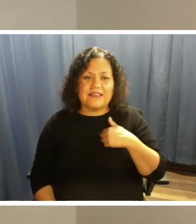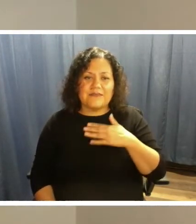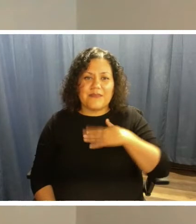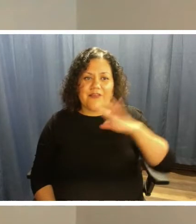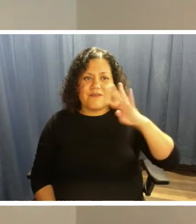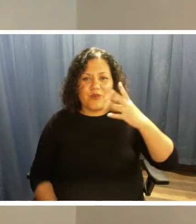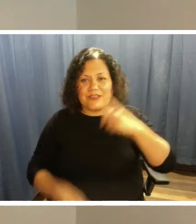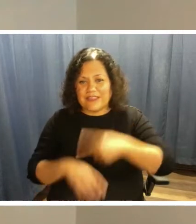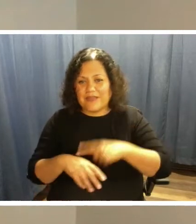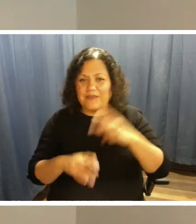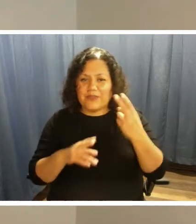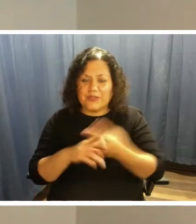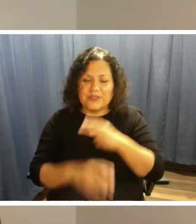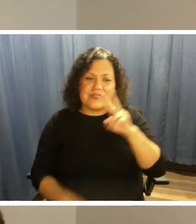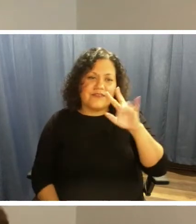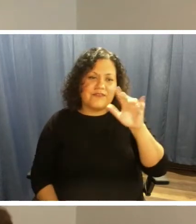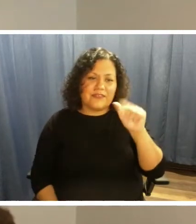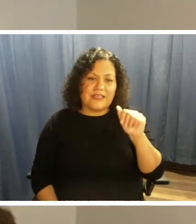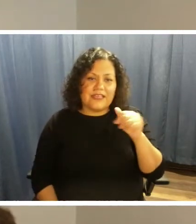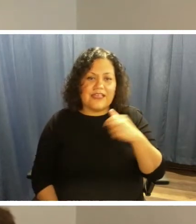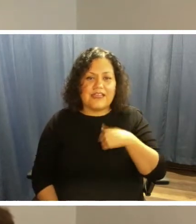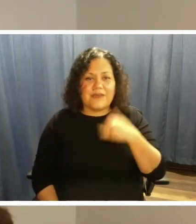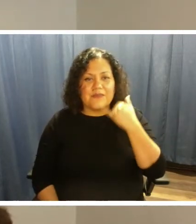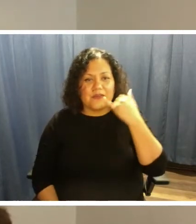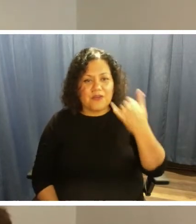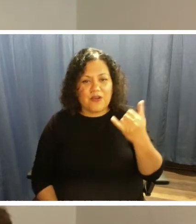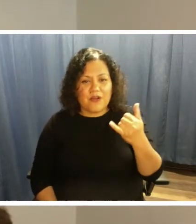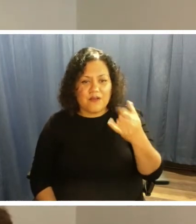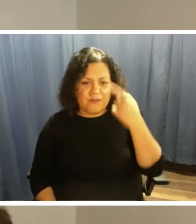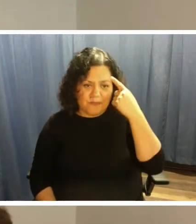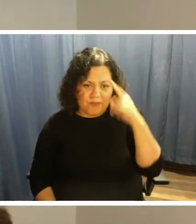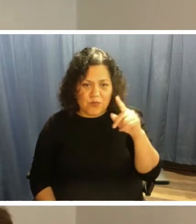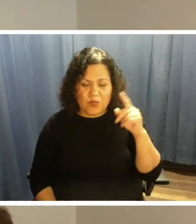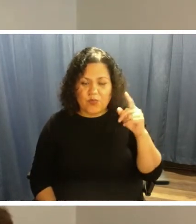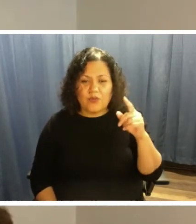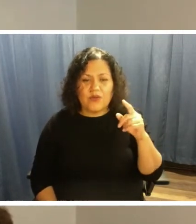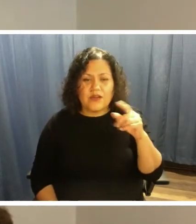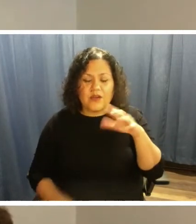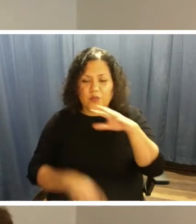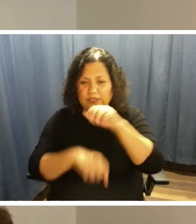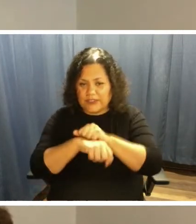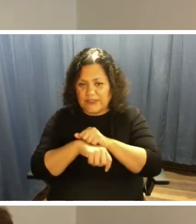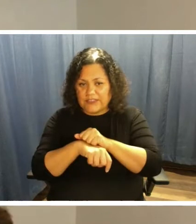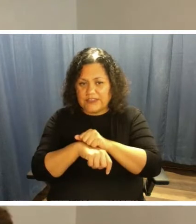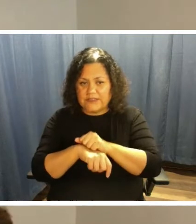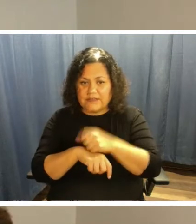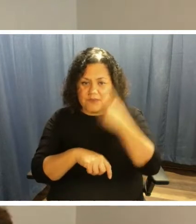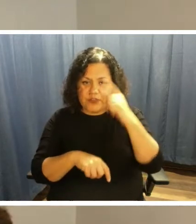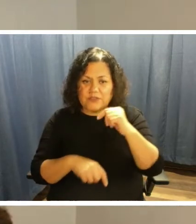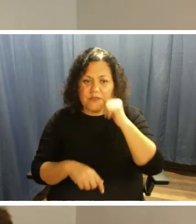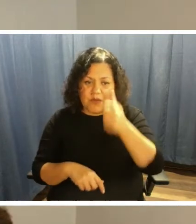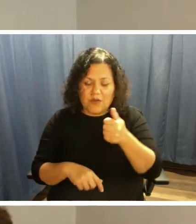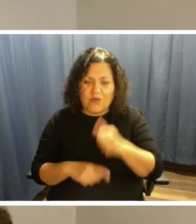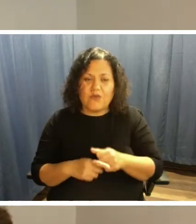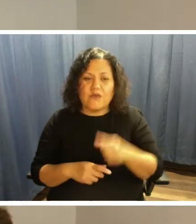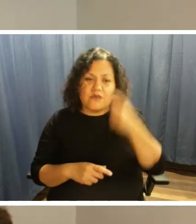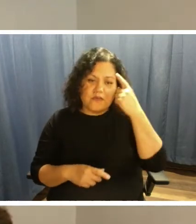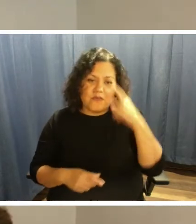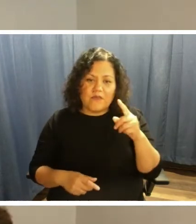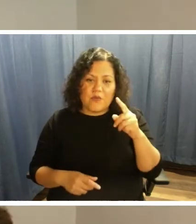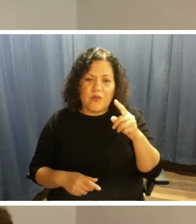VIA. And I was going to call today for a reservation tomorrow for a